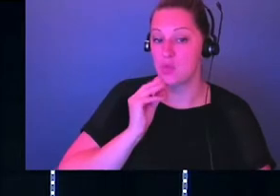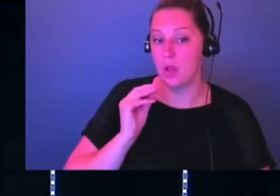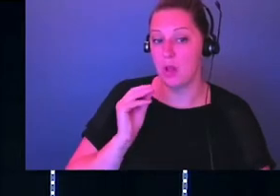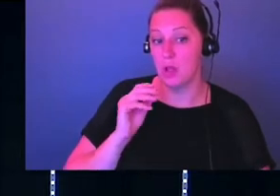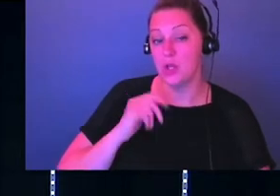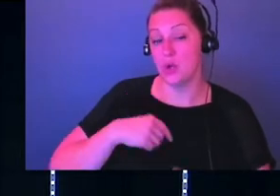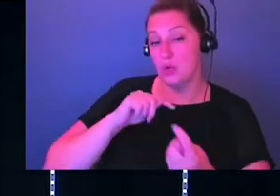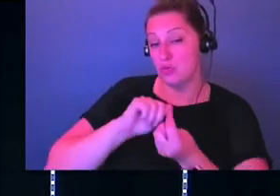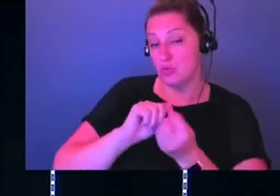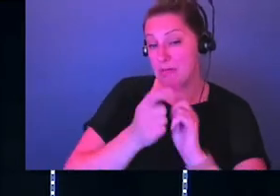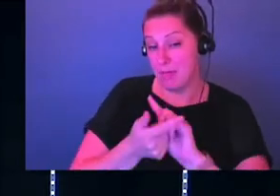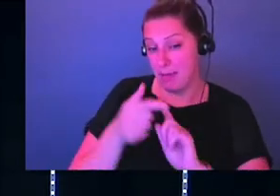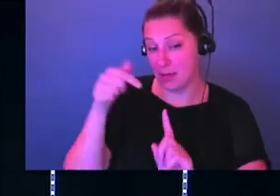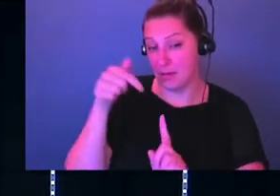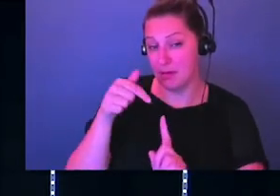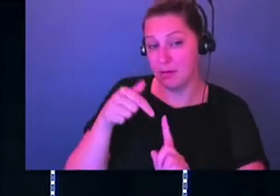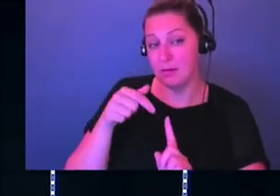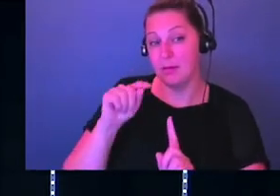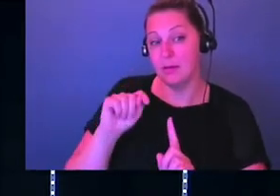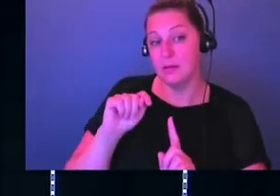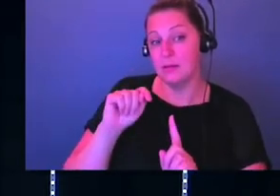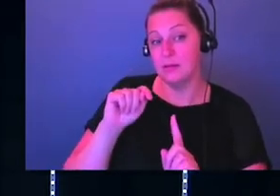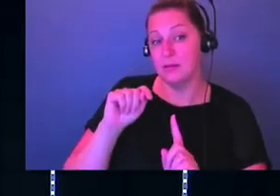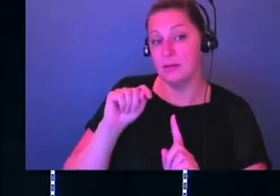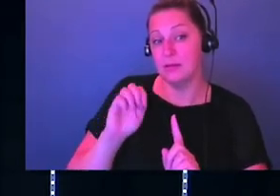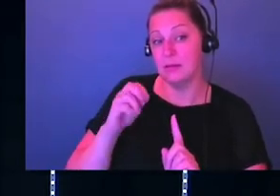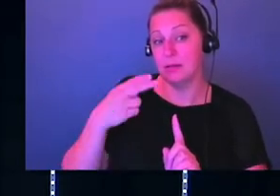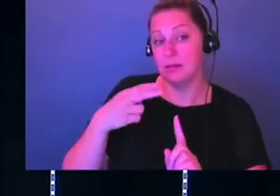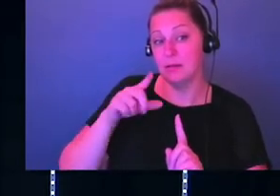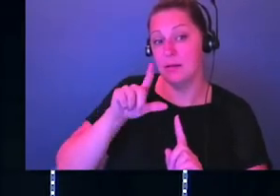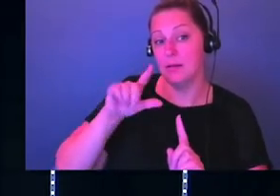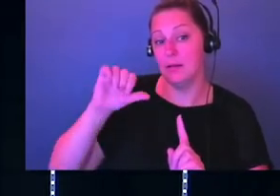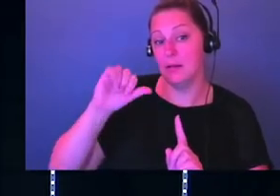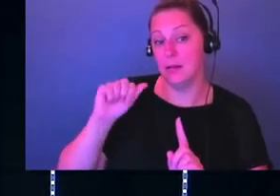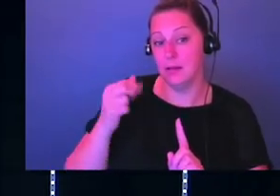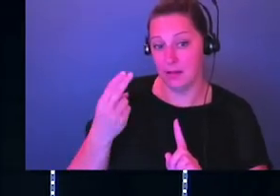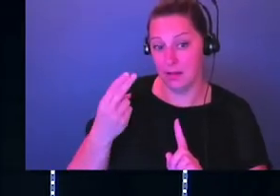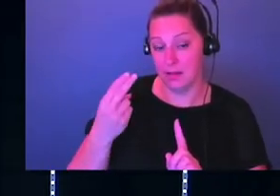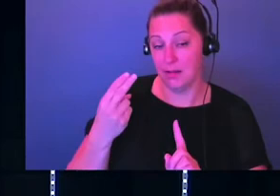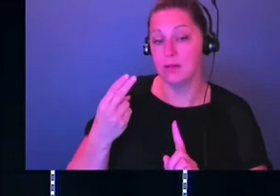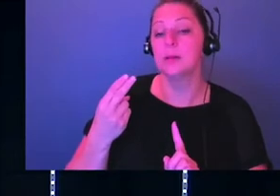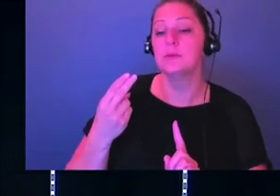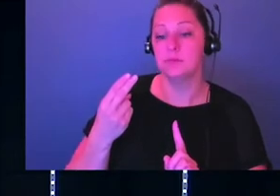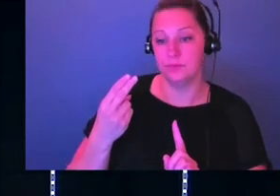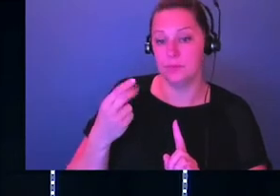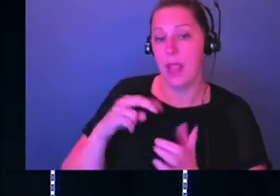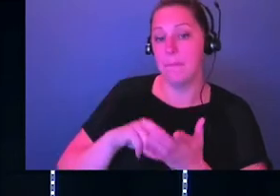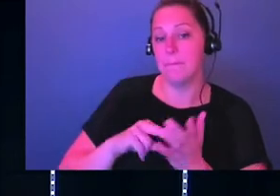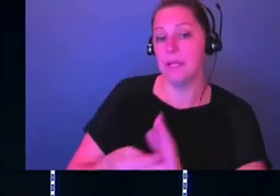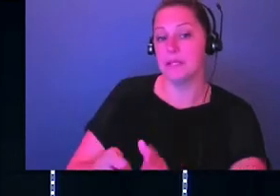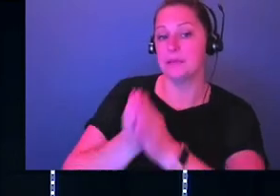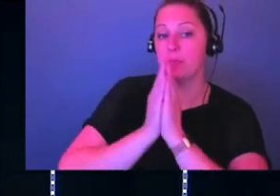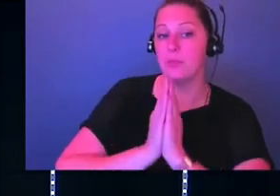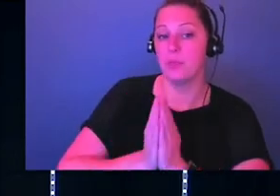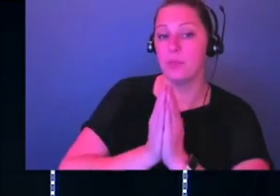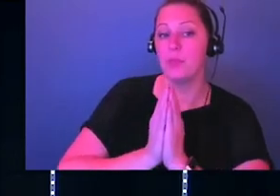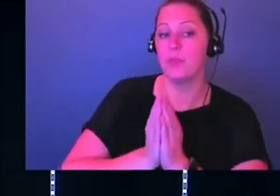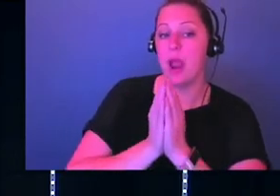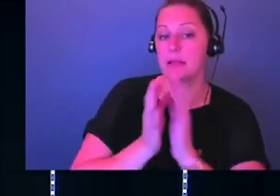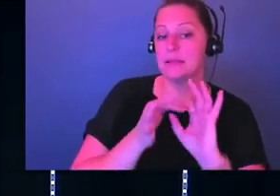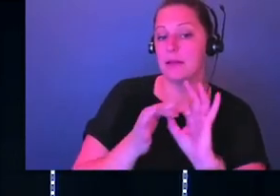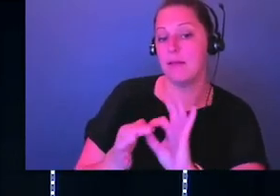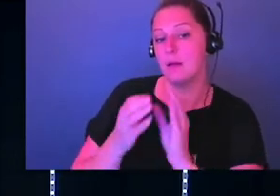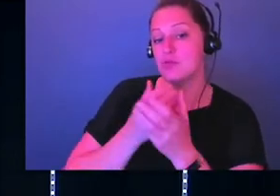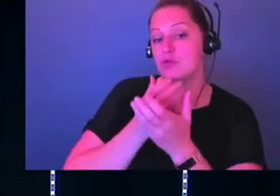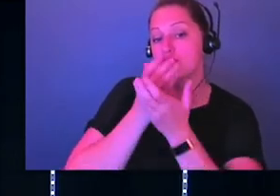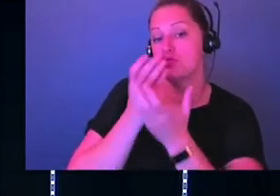of this word throughout Scripture, like I said, is the word tehillah, which means to praise, okay? In a song or